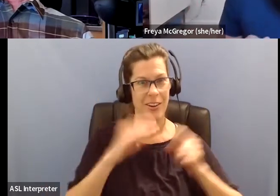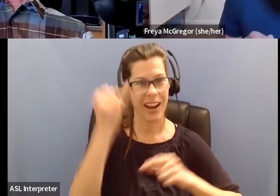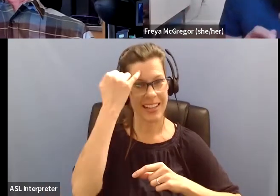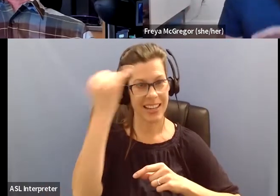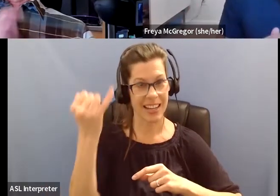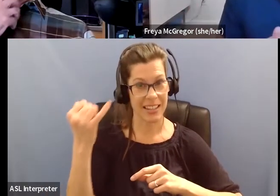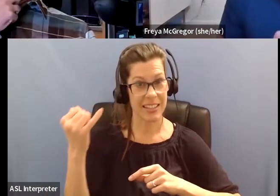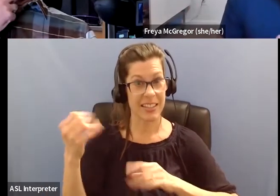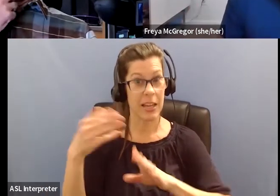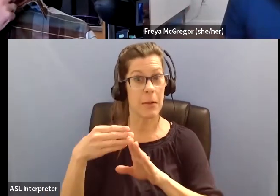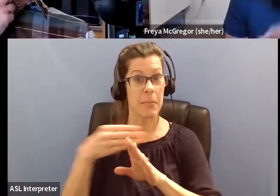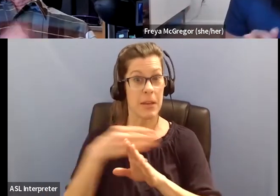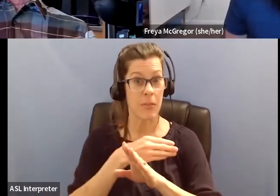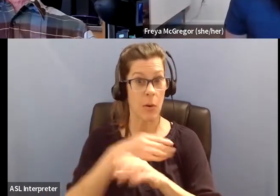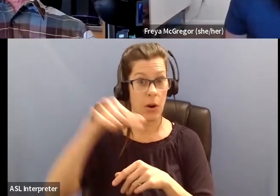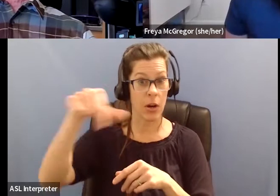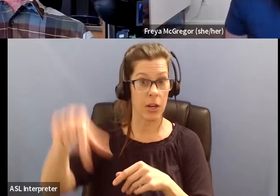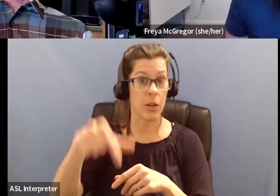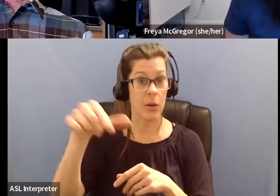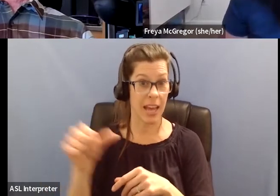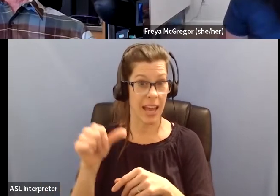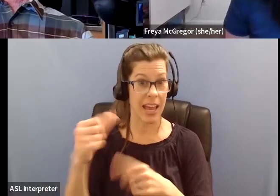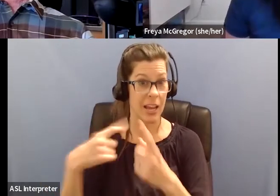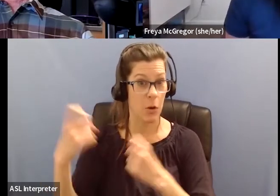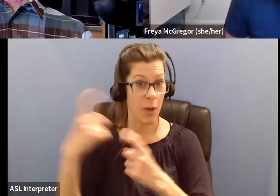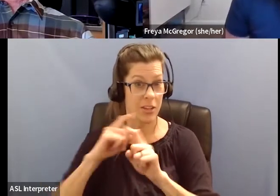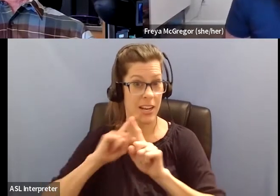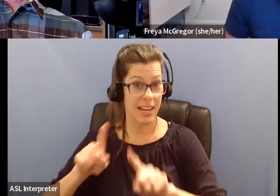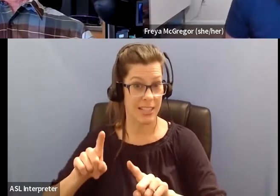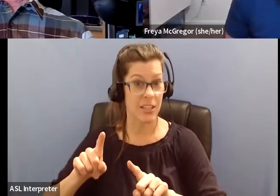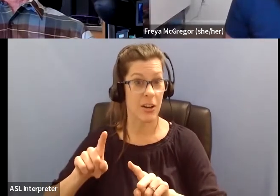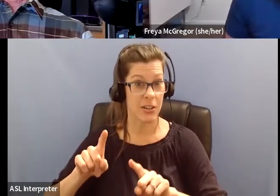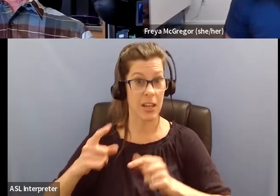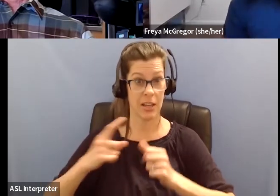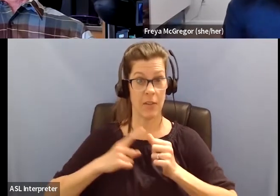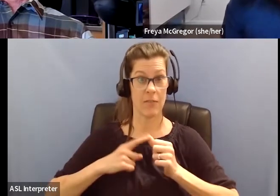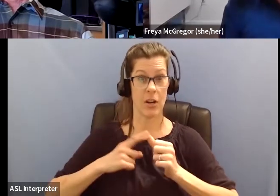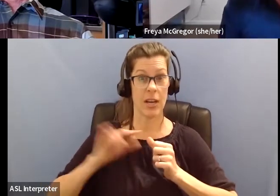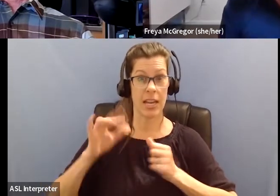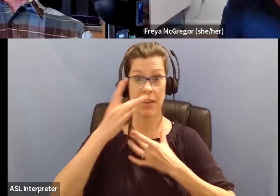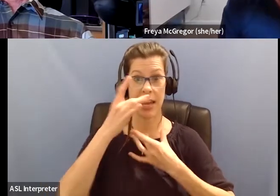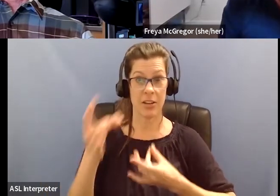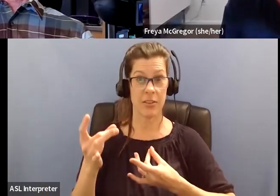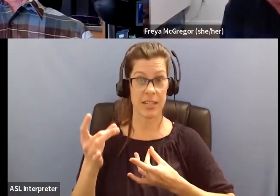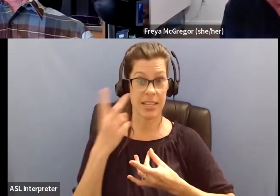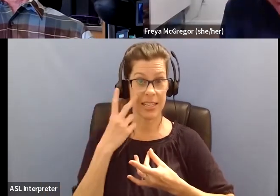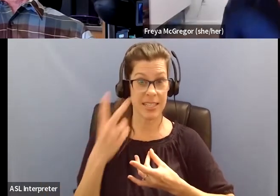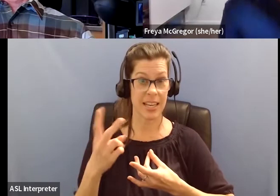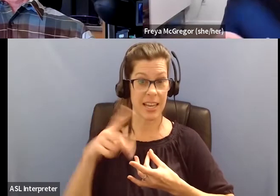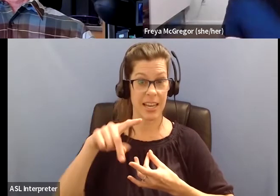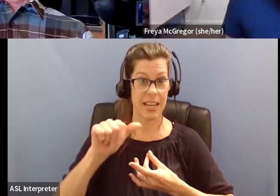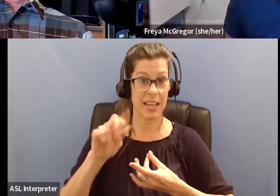before we go to the Q&A part of this tonight, if you're interested in seeing some of Paul's photos,